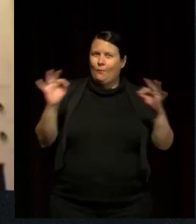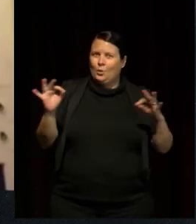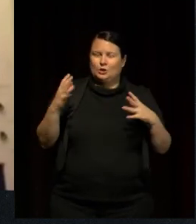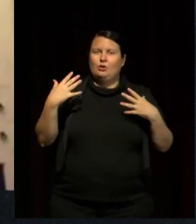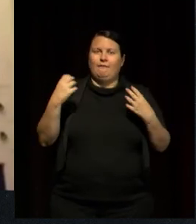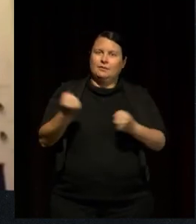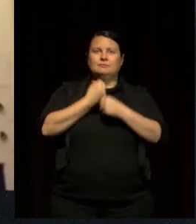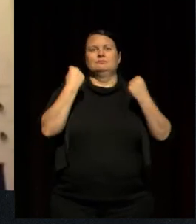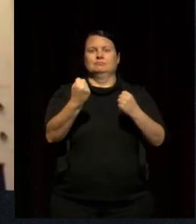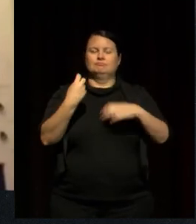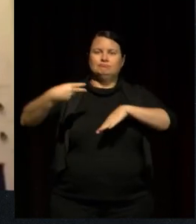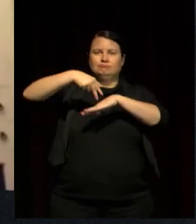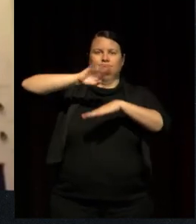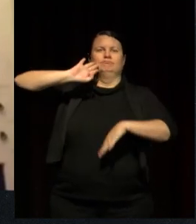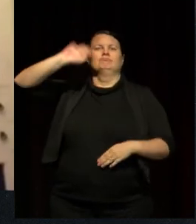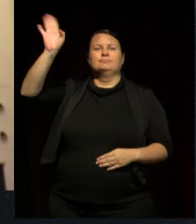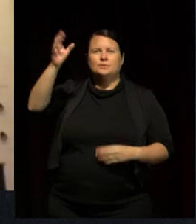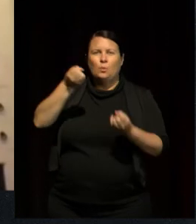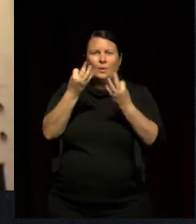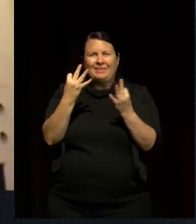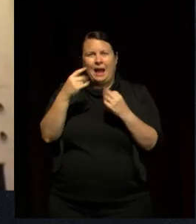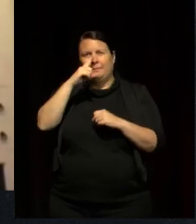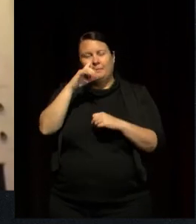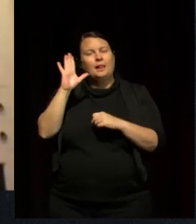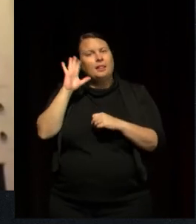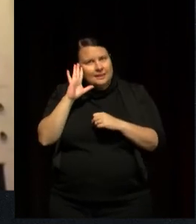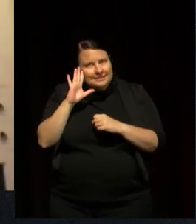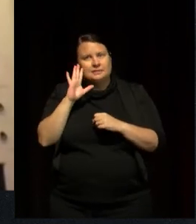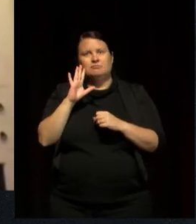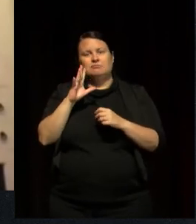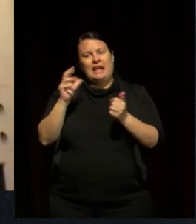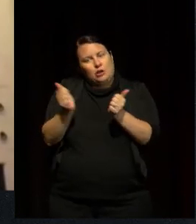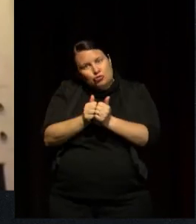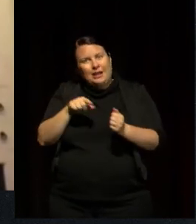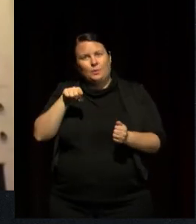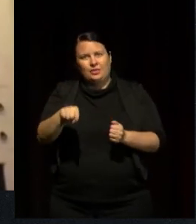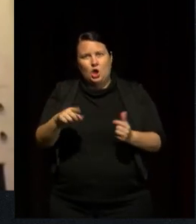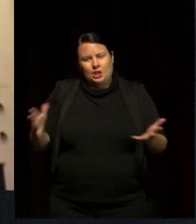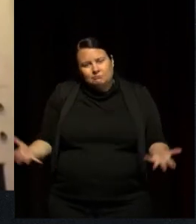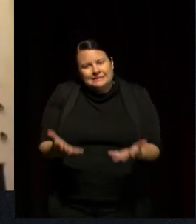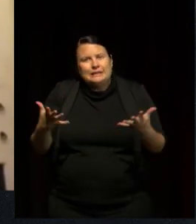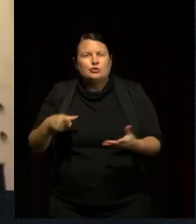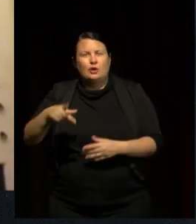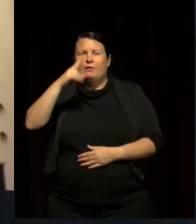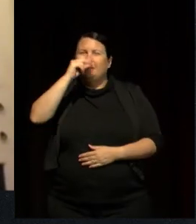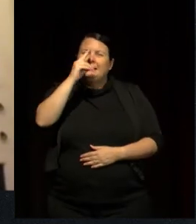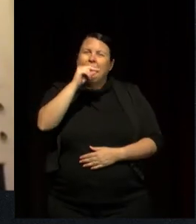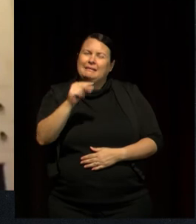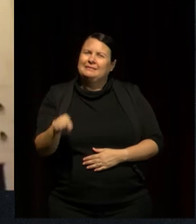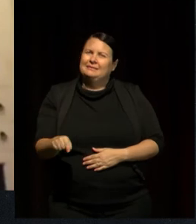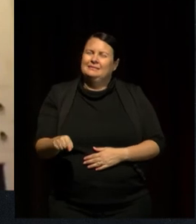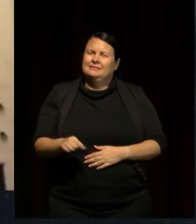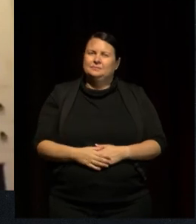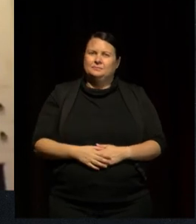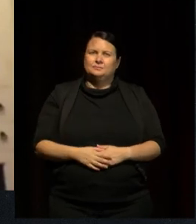network, without the people who listened to her and said her voice was valid from a very young age. And so in